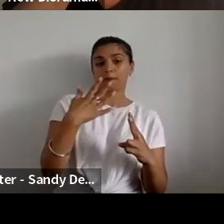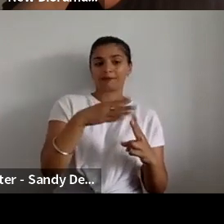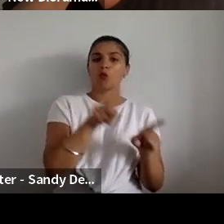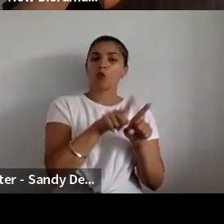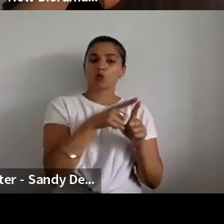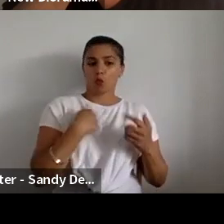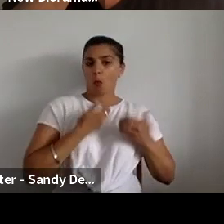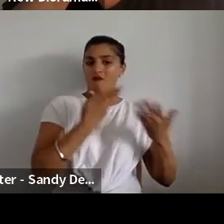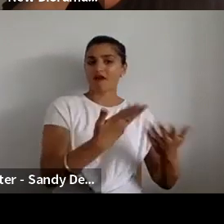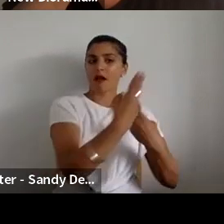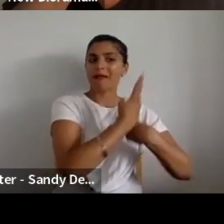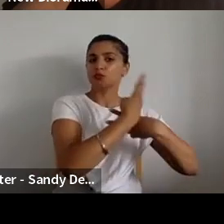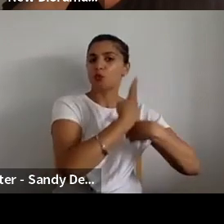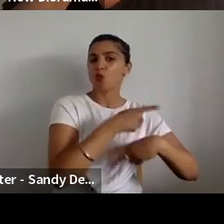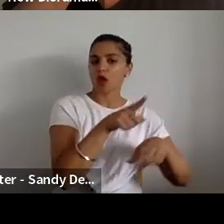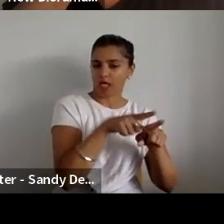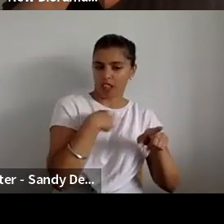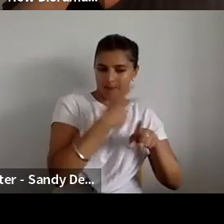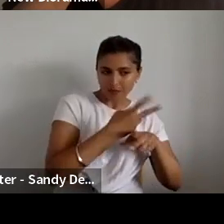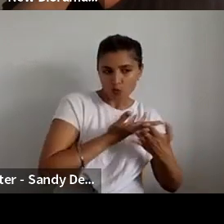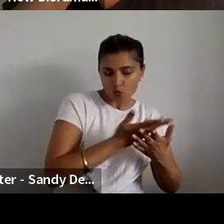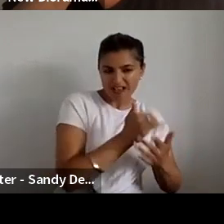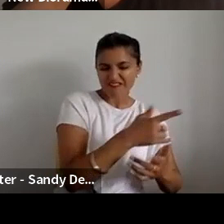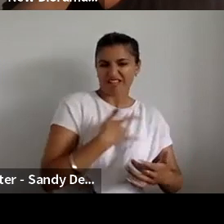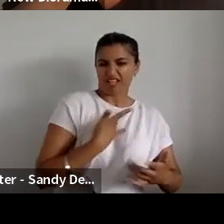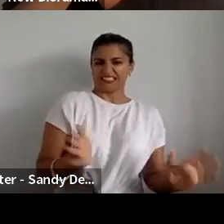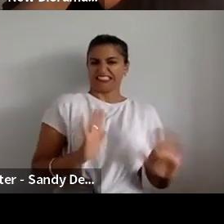as well but didn't have to receive that if that wasn't right for them.